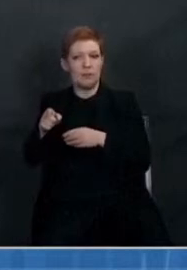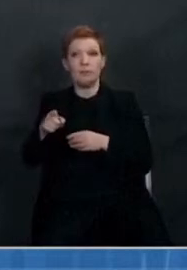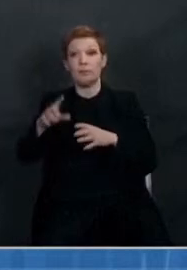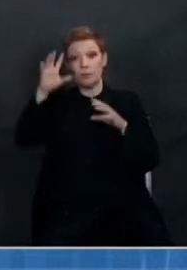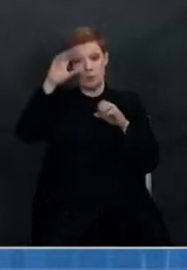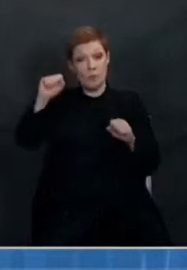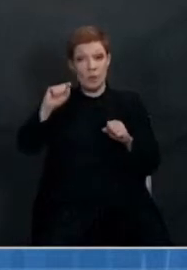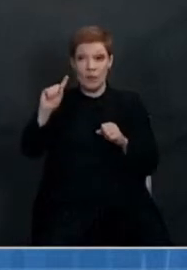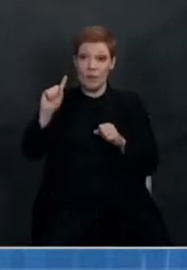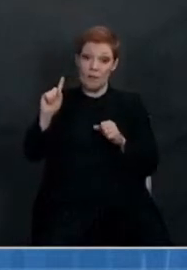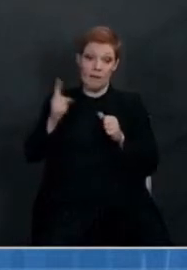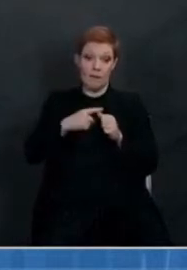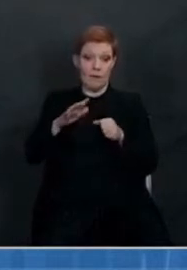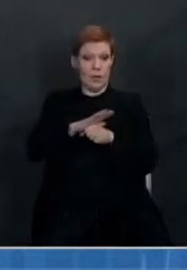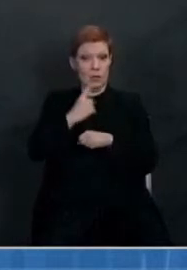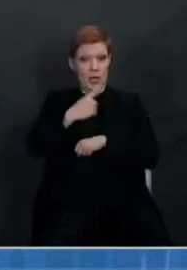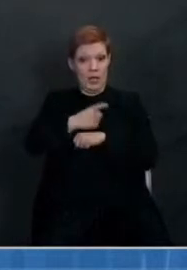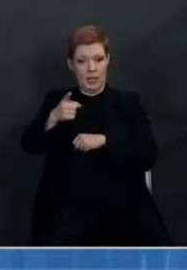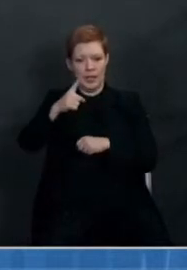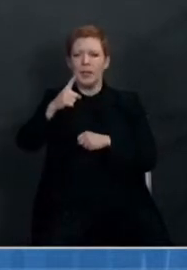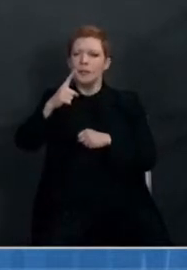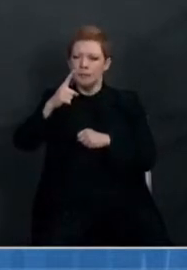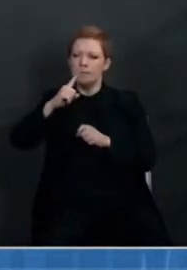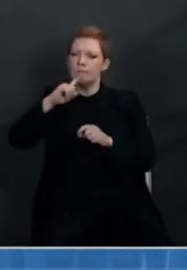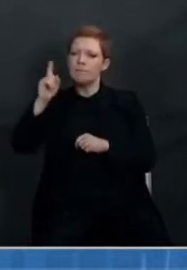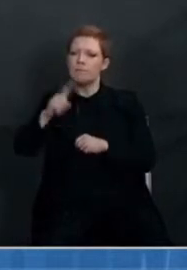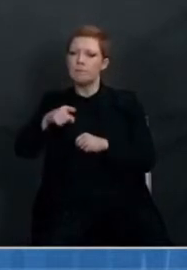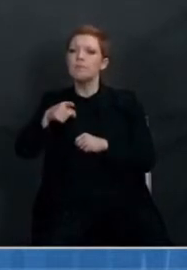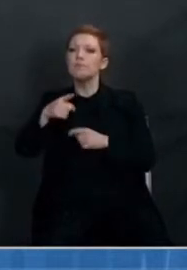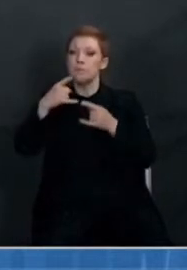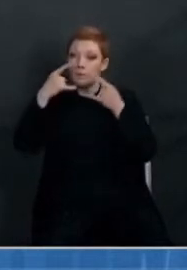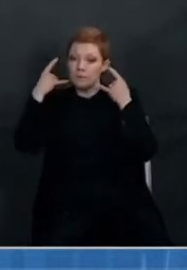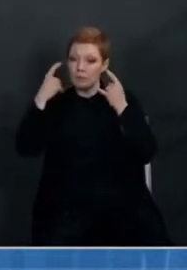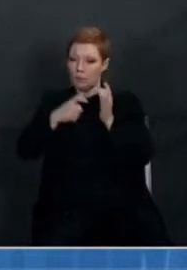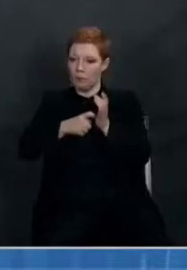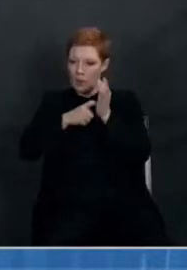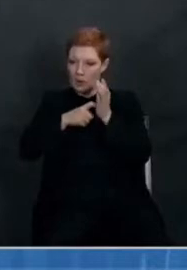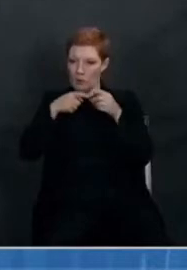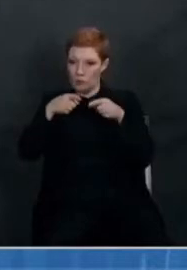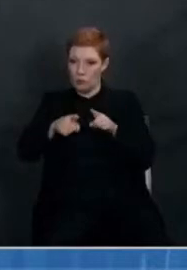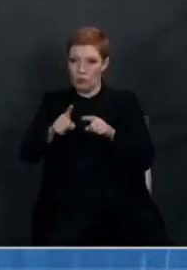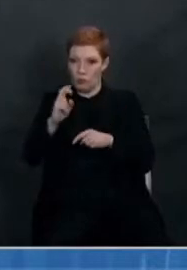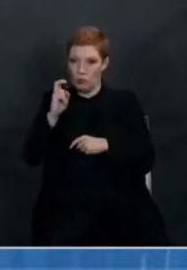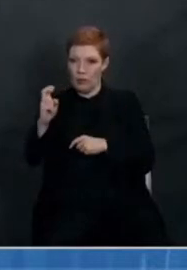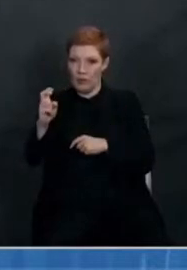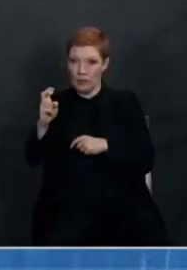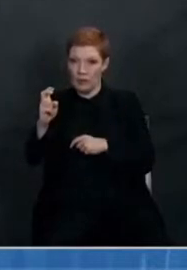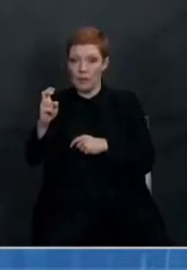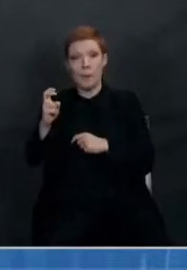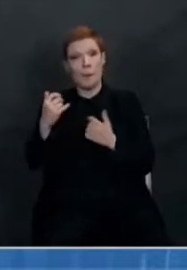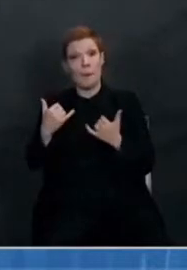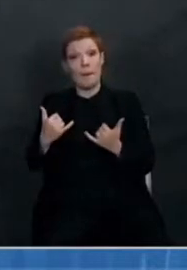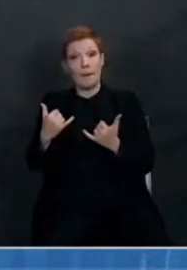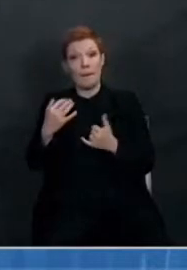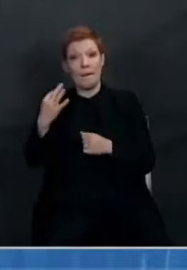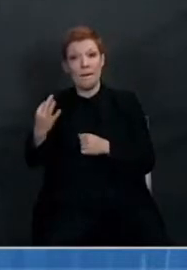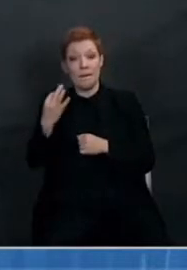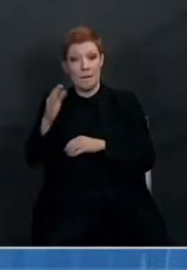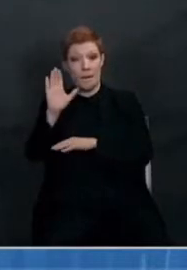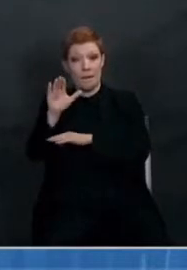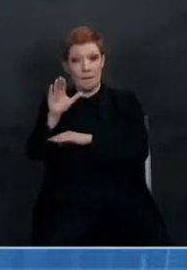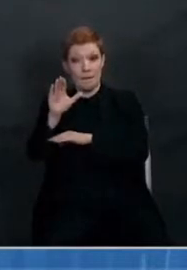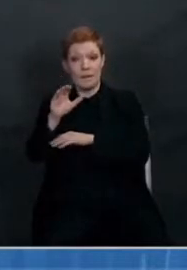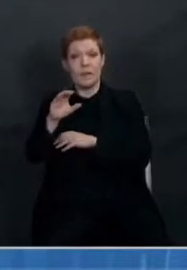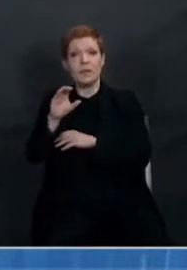issued an executive order requiring mask wearing during travel. Now, on Friday afternoon, the CDC